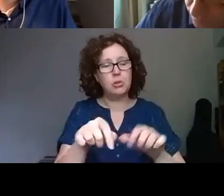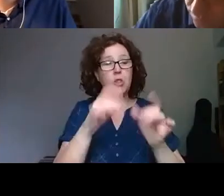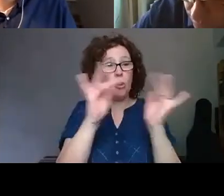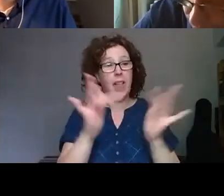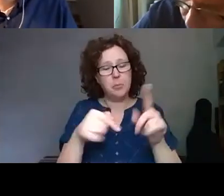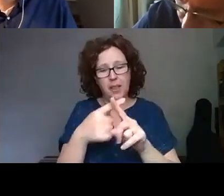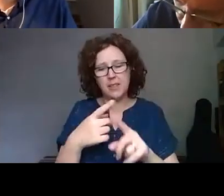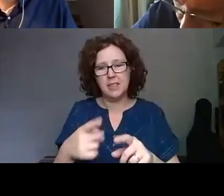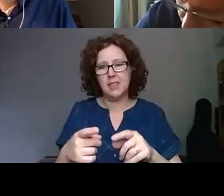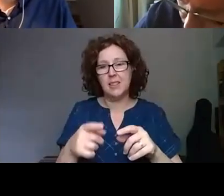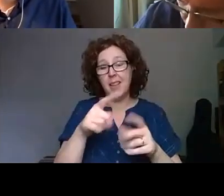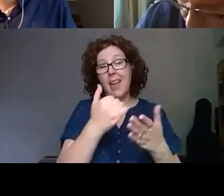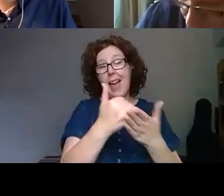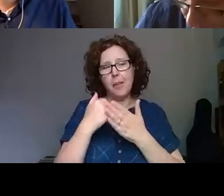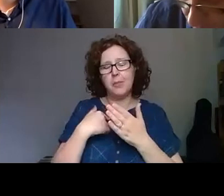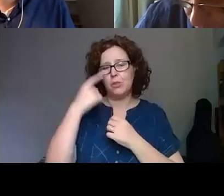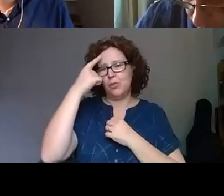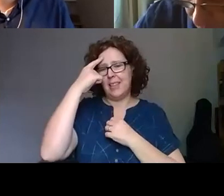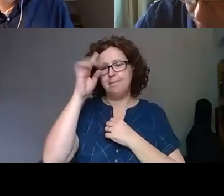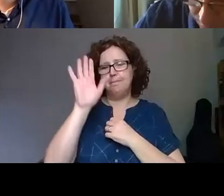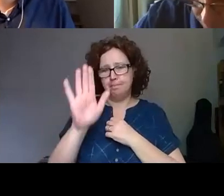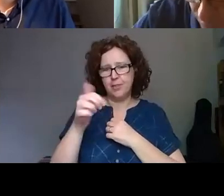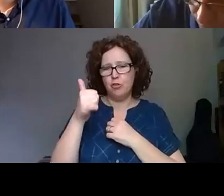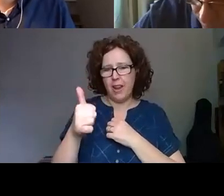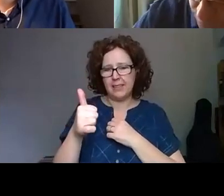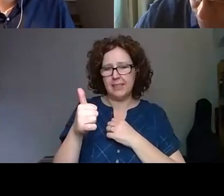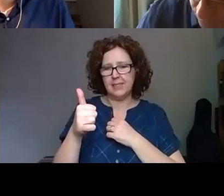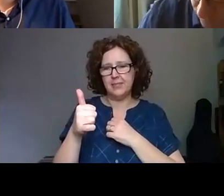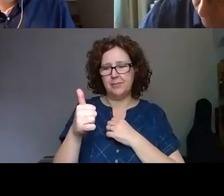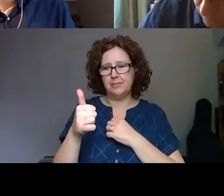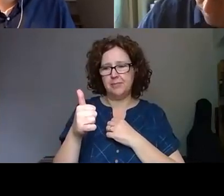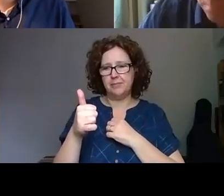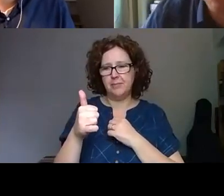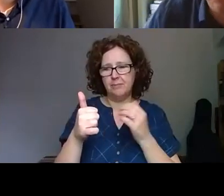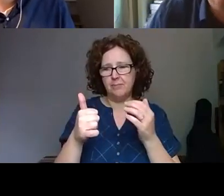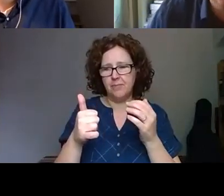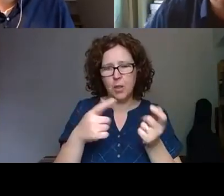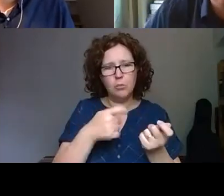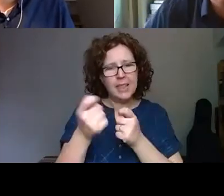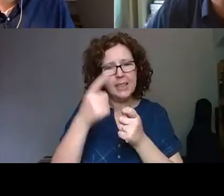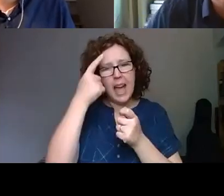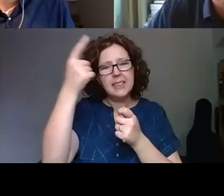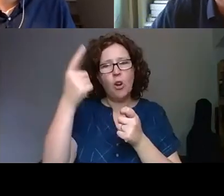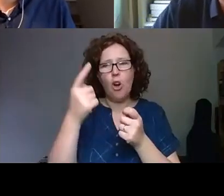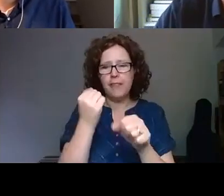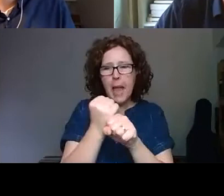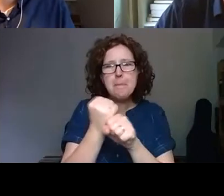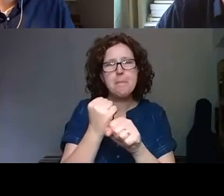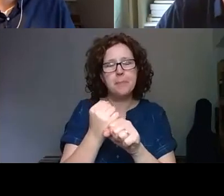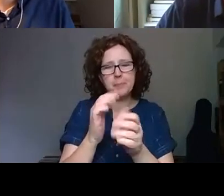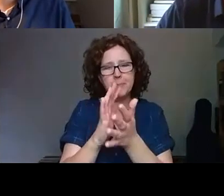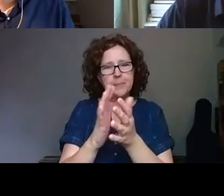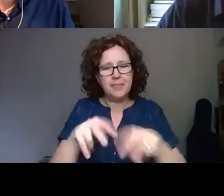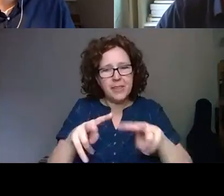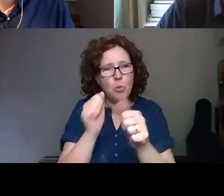This helped us rethink, bring in this kind of idea of games and element of games